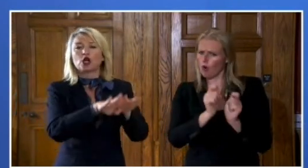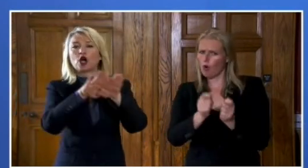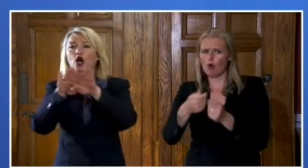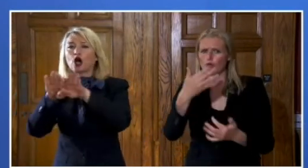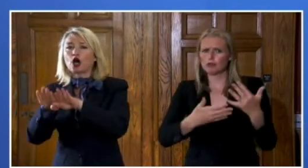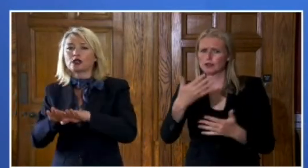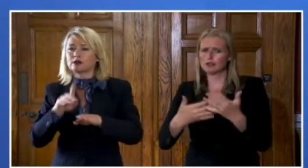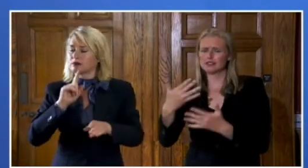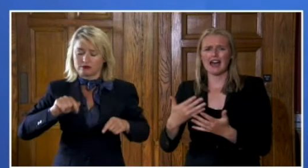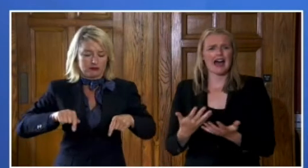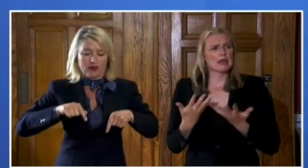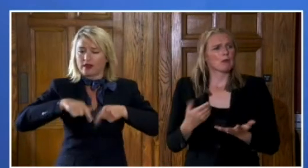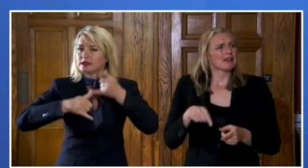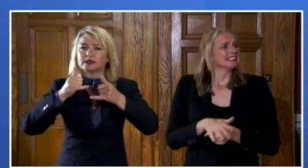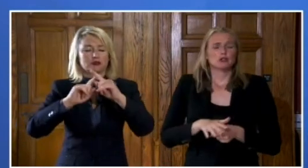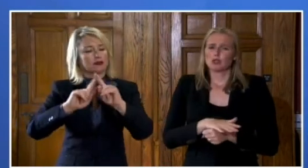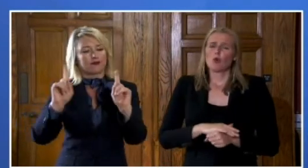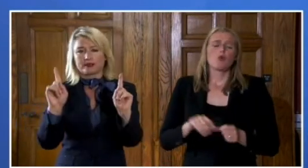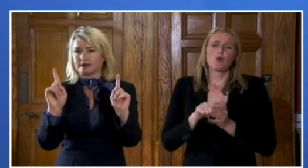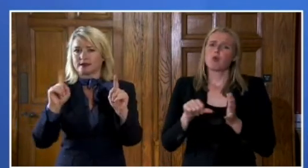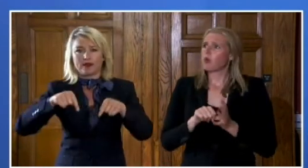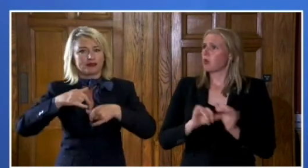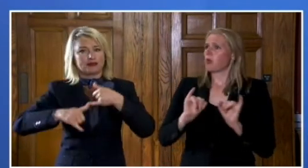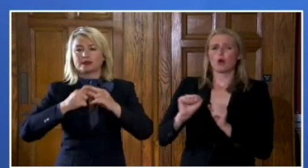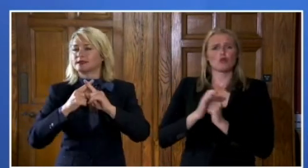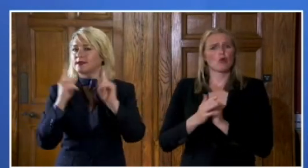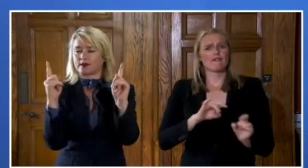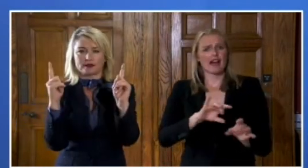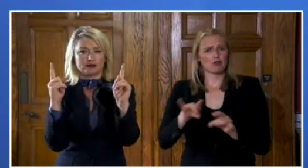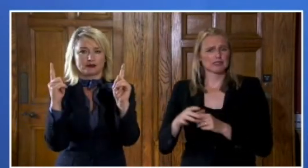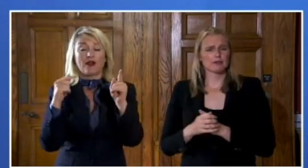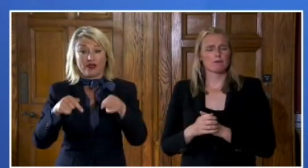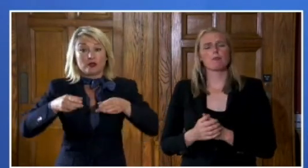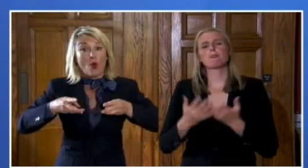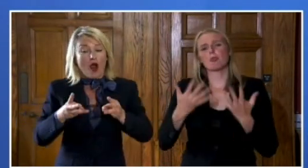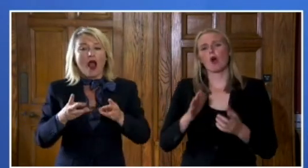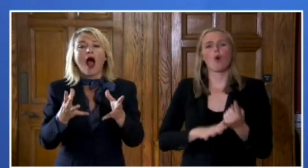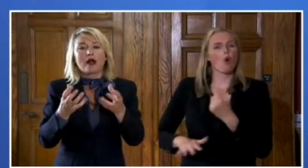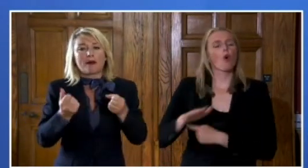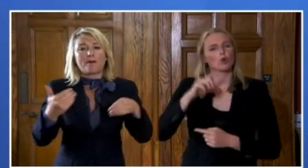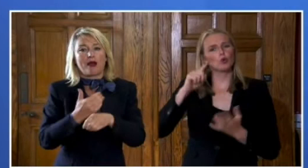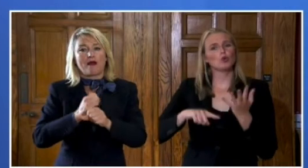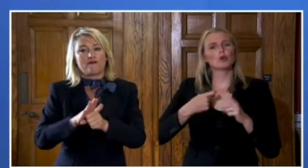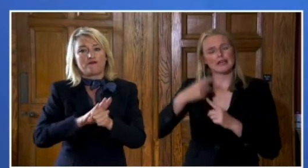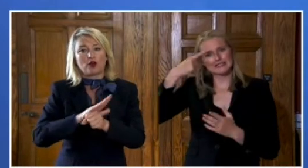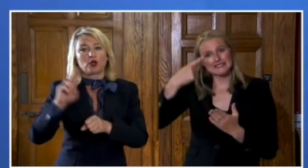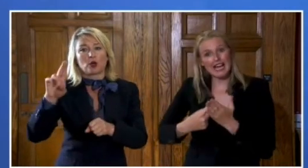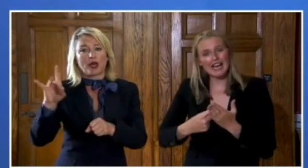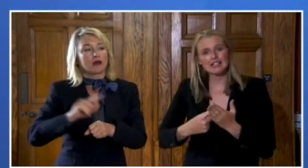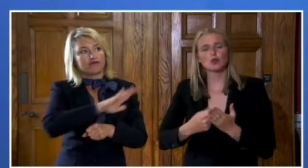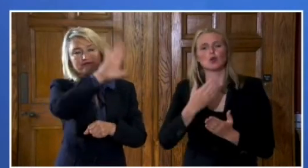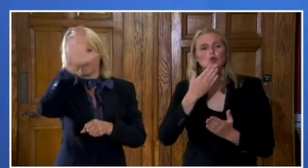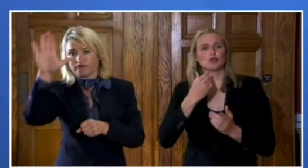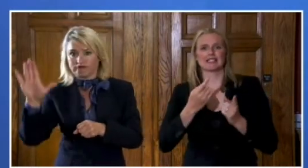these are truly unique circumstances and this approach is now being adopted across all of the UK. That is why I